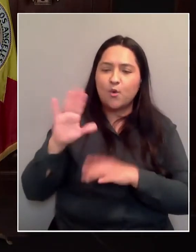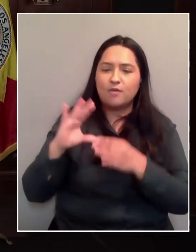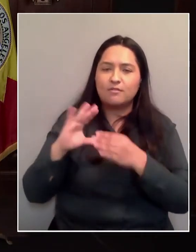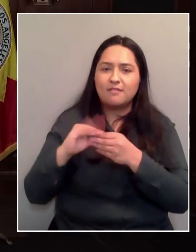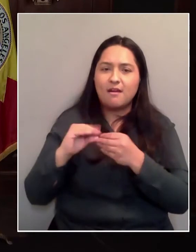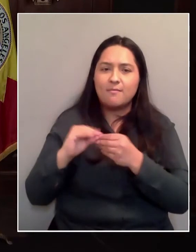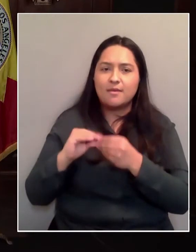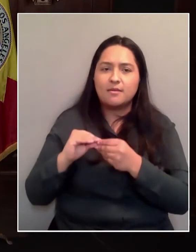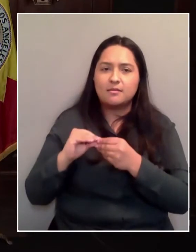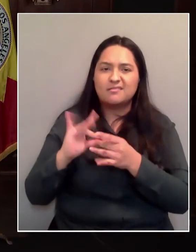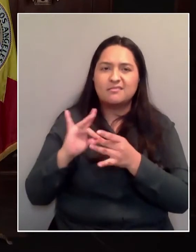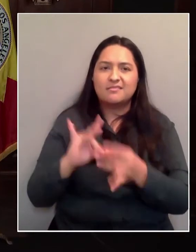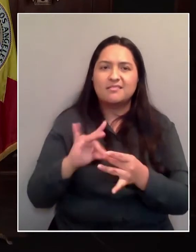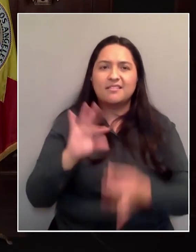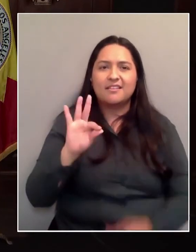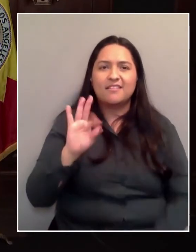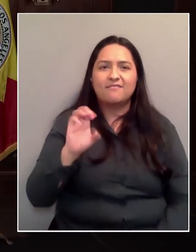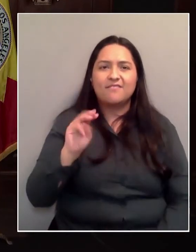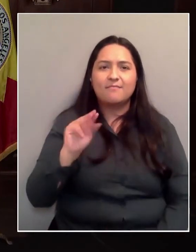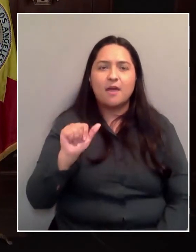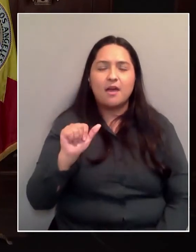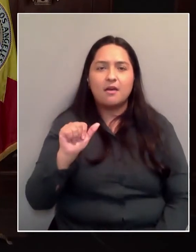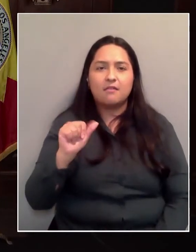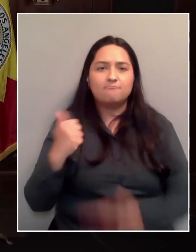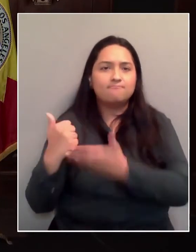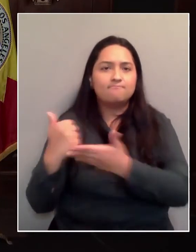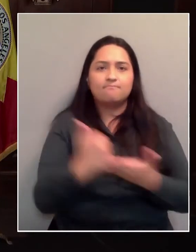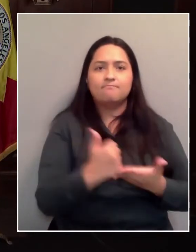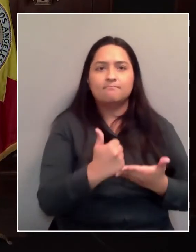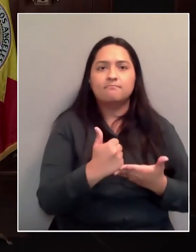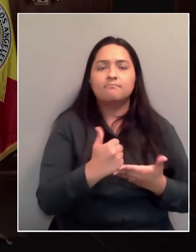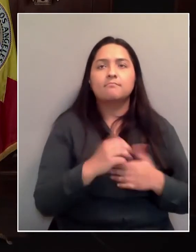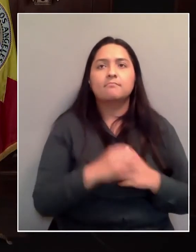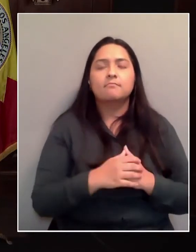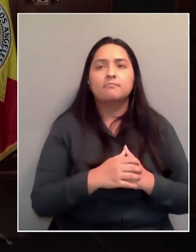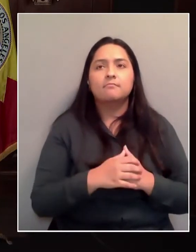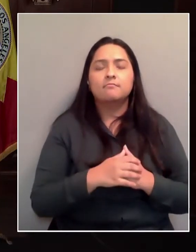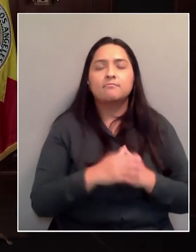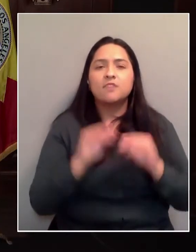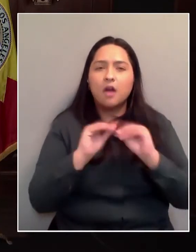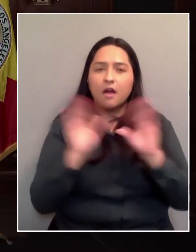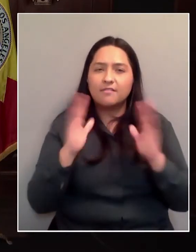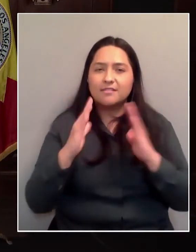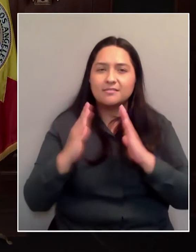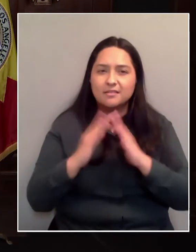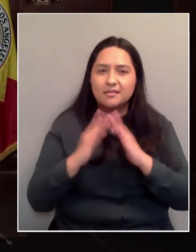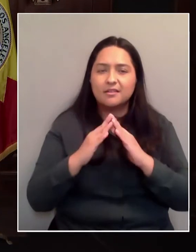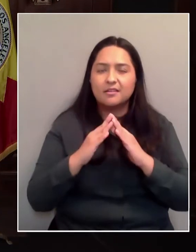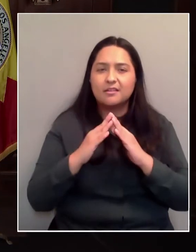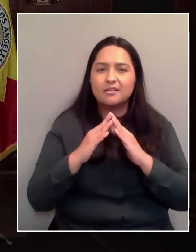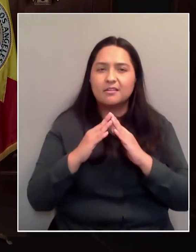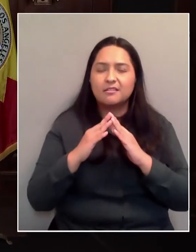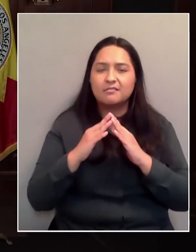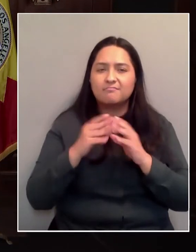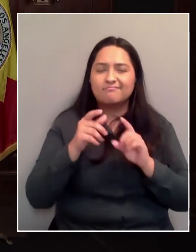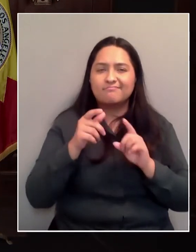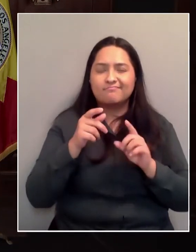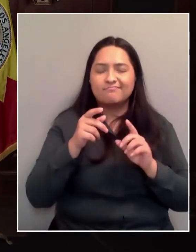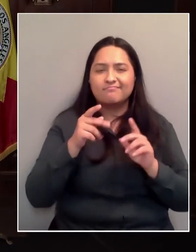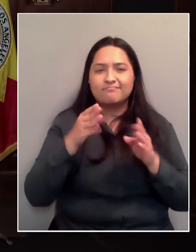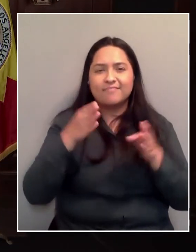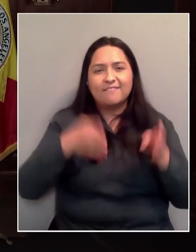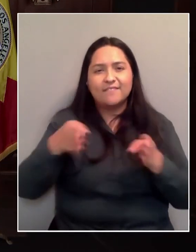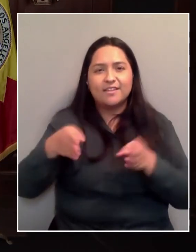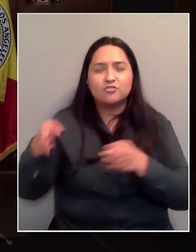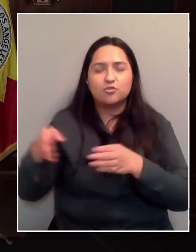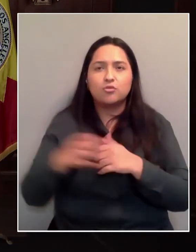response, obviously, city officials, I think Mike Bonham was the first, have been calling for a FEMA